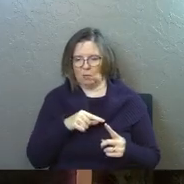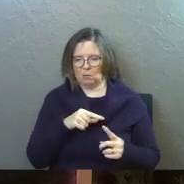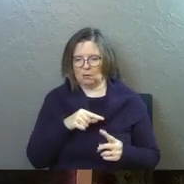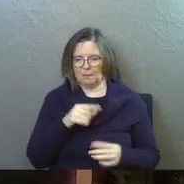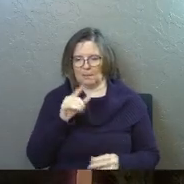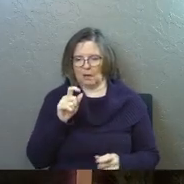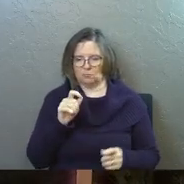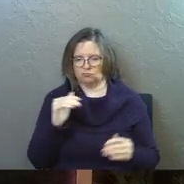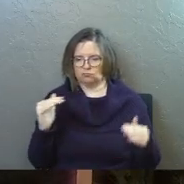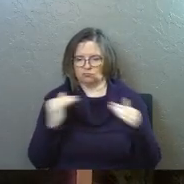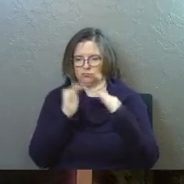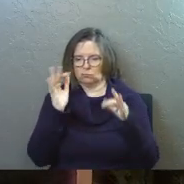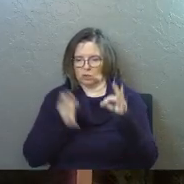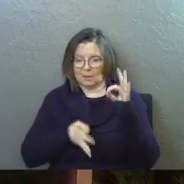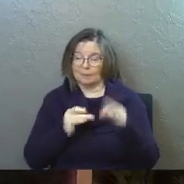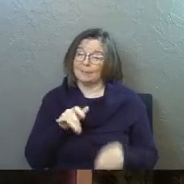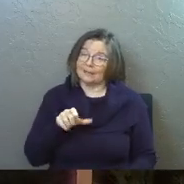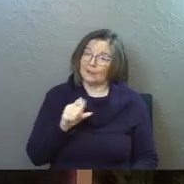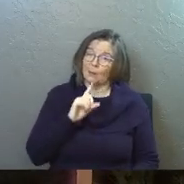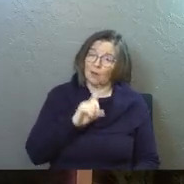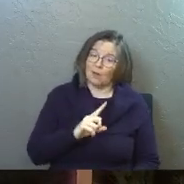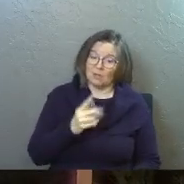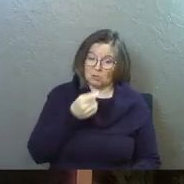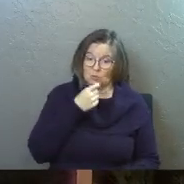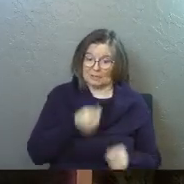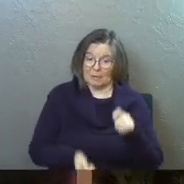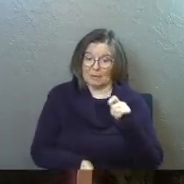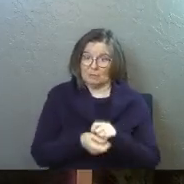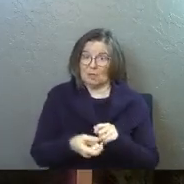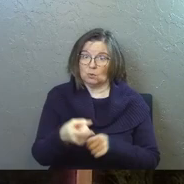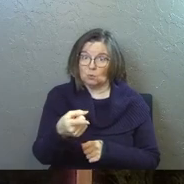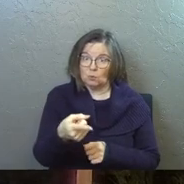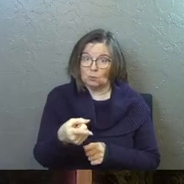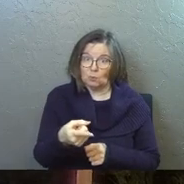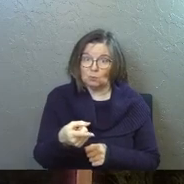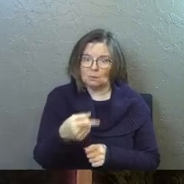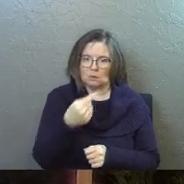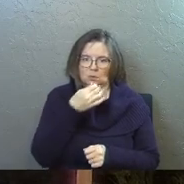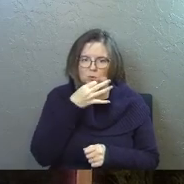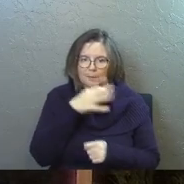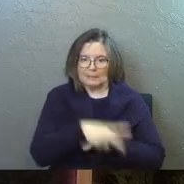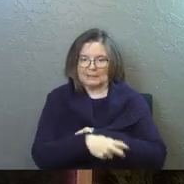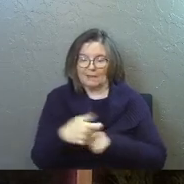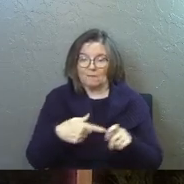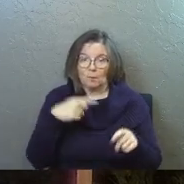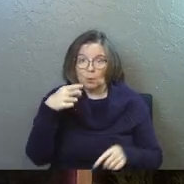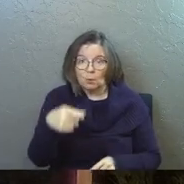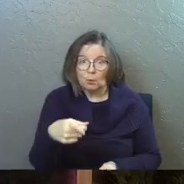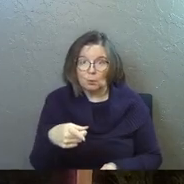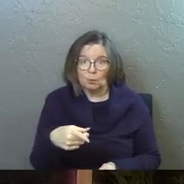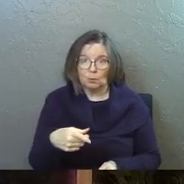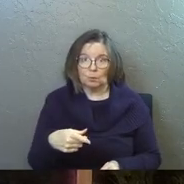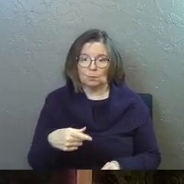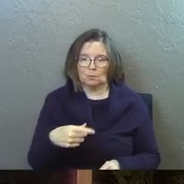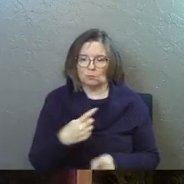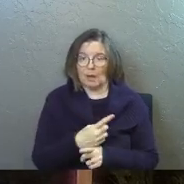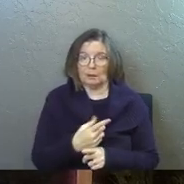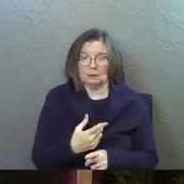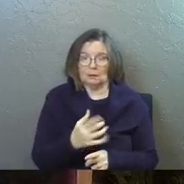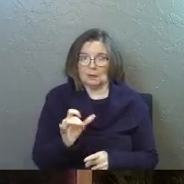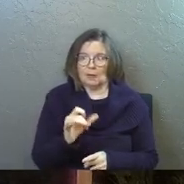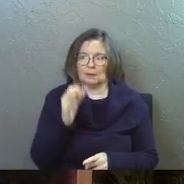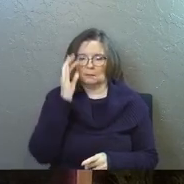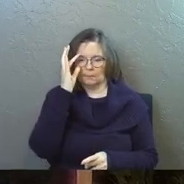but yeah, we are. Because as soon as somebody betrays you, as soon as somebody steals from you, right?